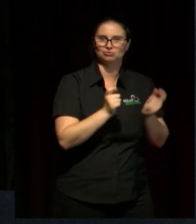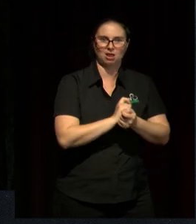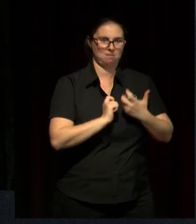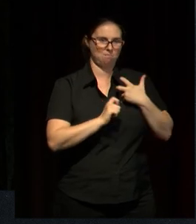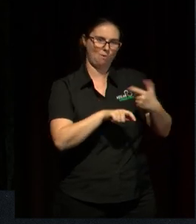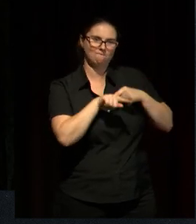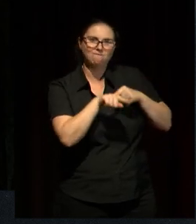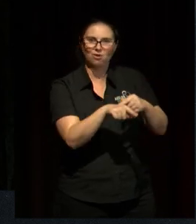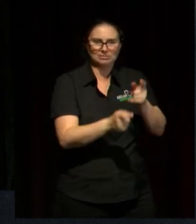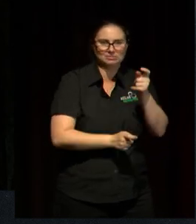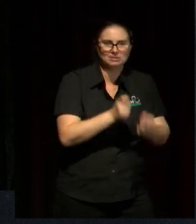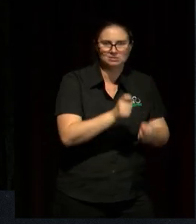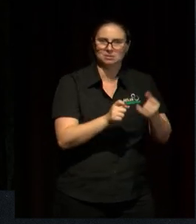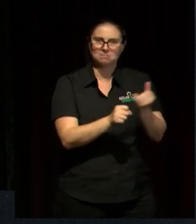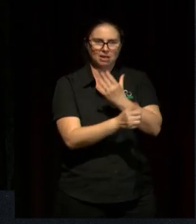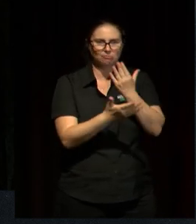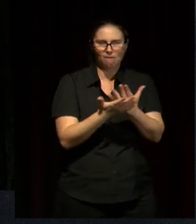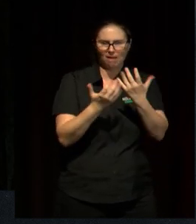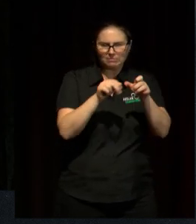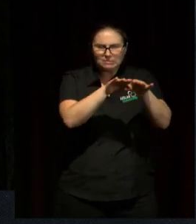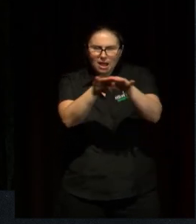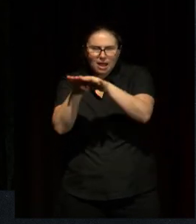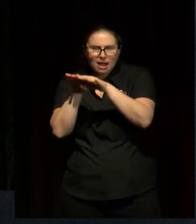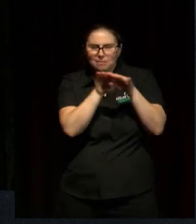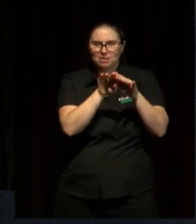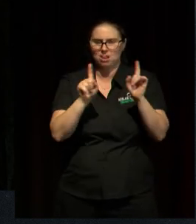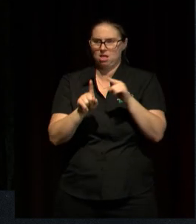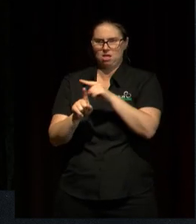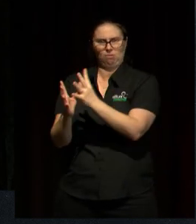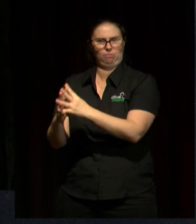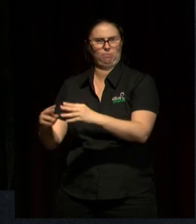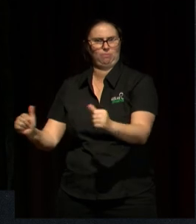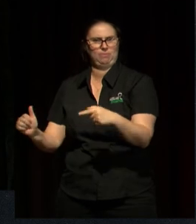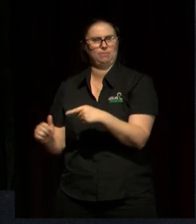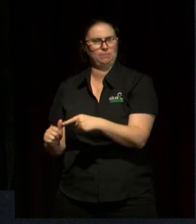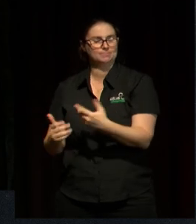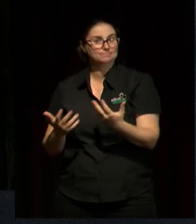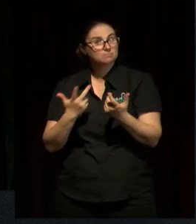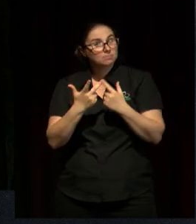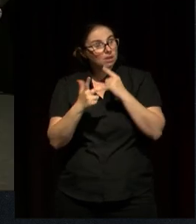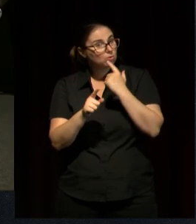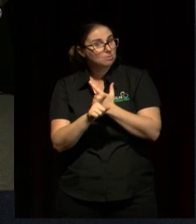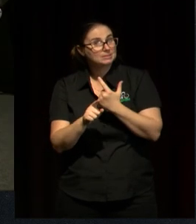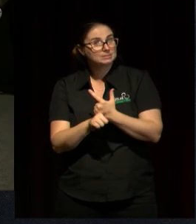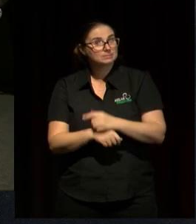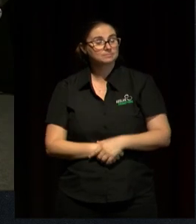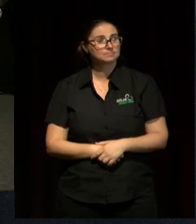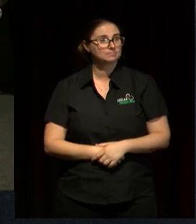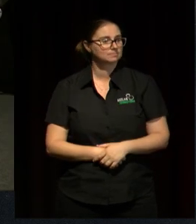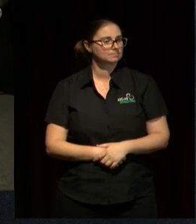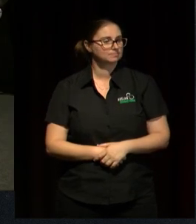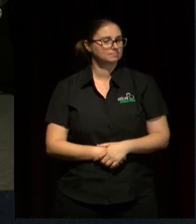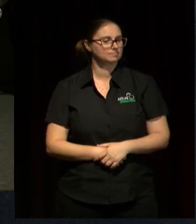only diminish, but really virtually disappear. Any other comments? comments? Yeah, I have a comment.